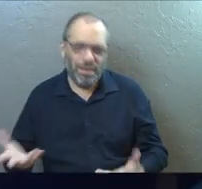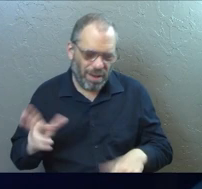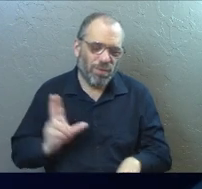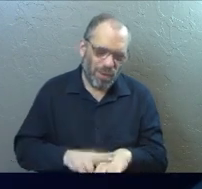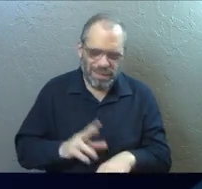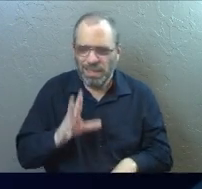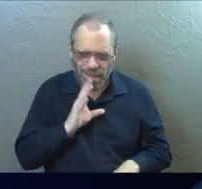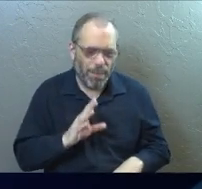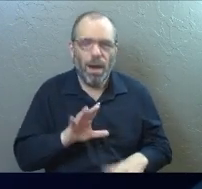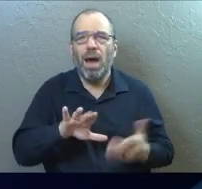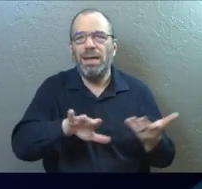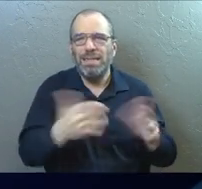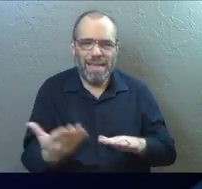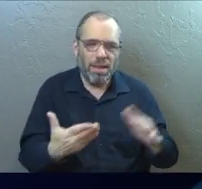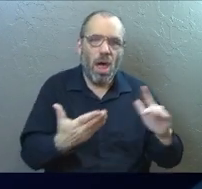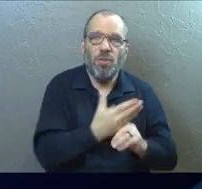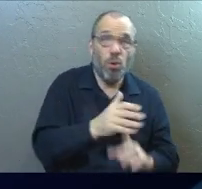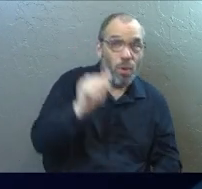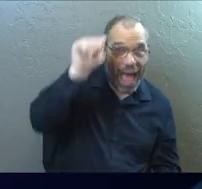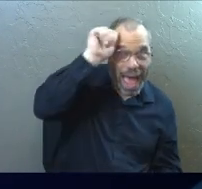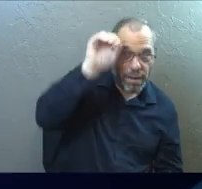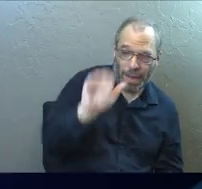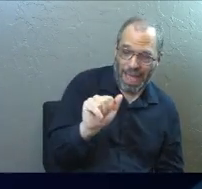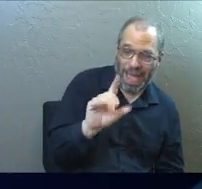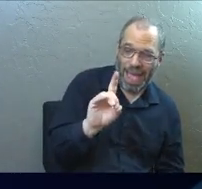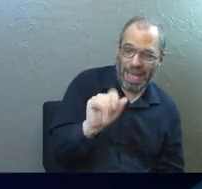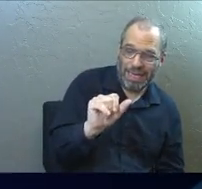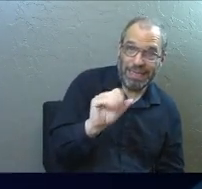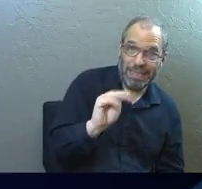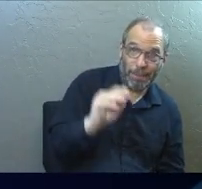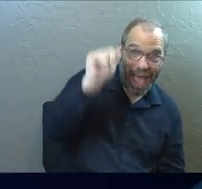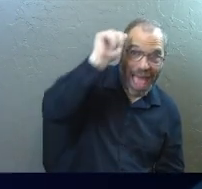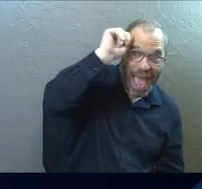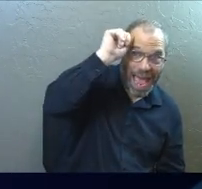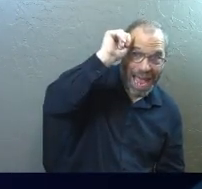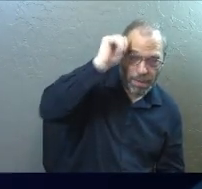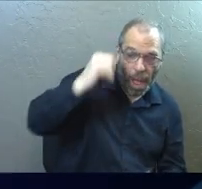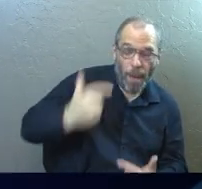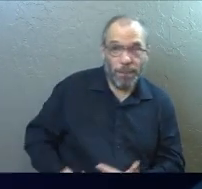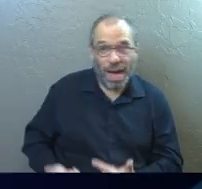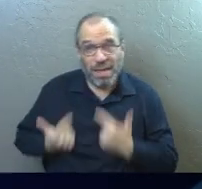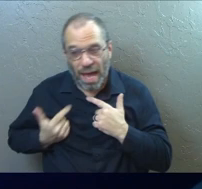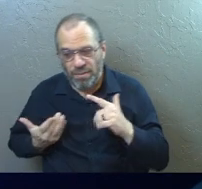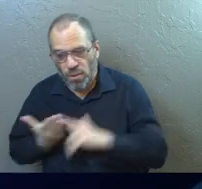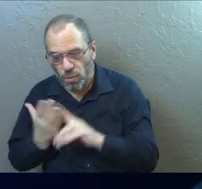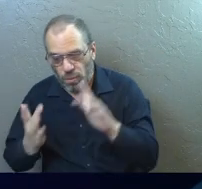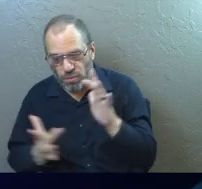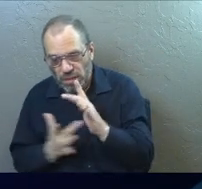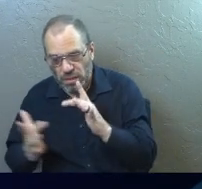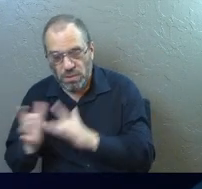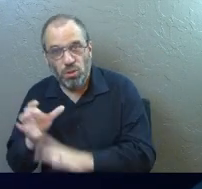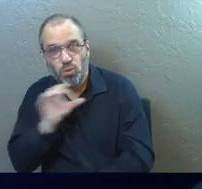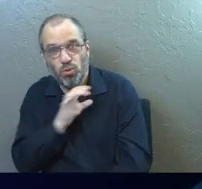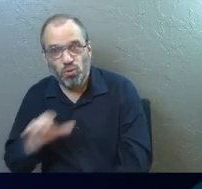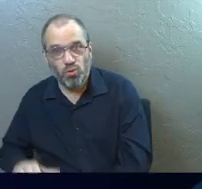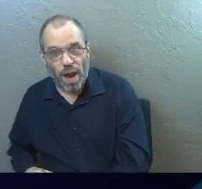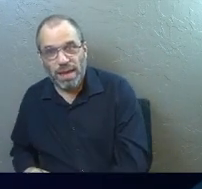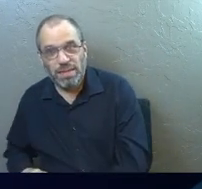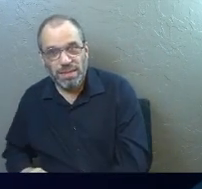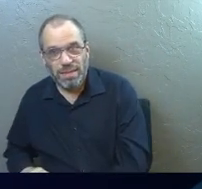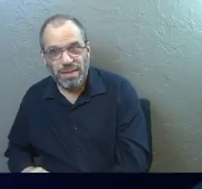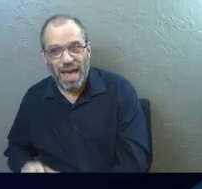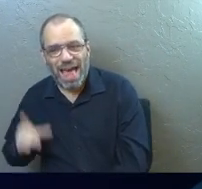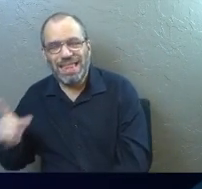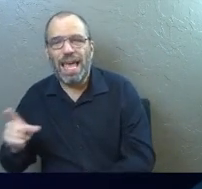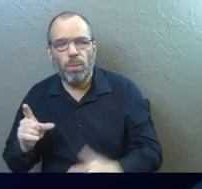course he's talking about death came through Adam, but resurrection and life came through Jesus Christ. They were